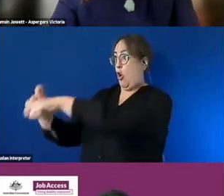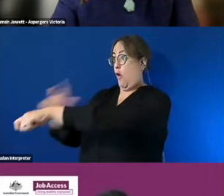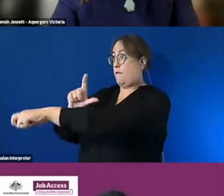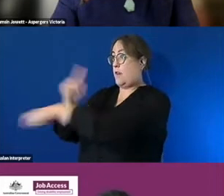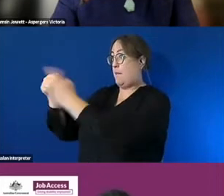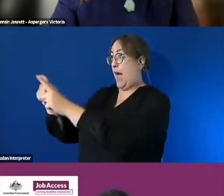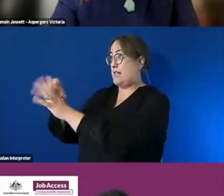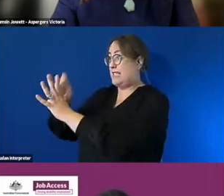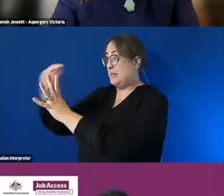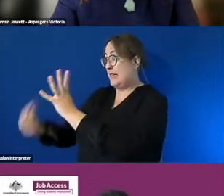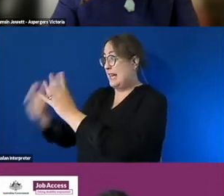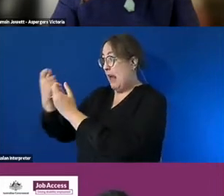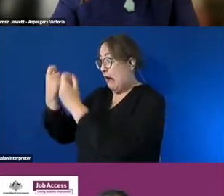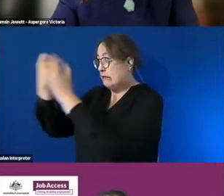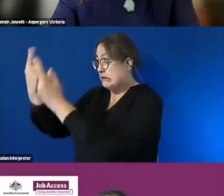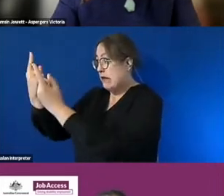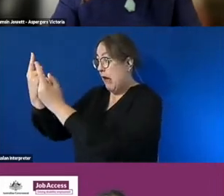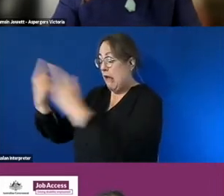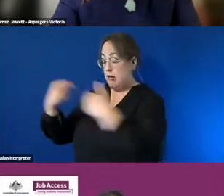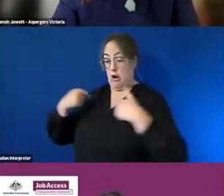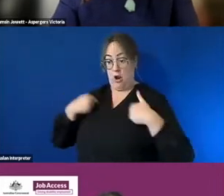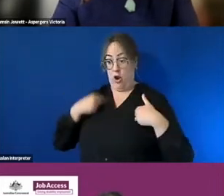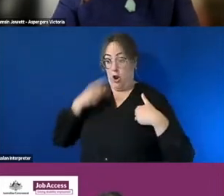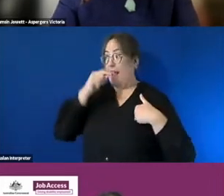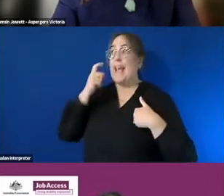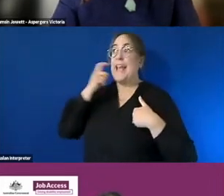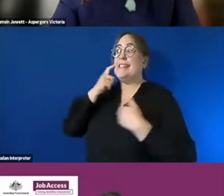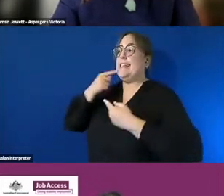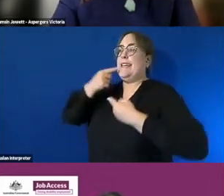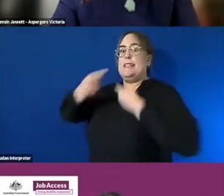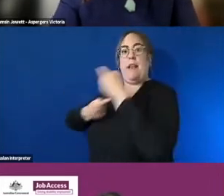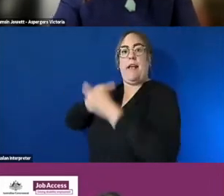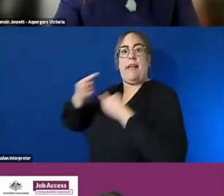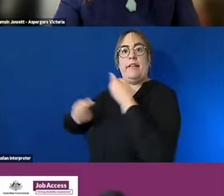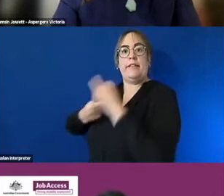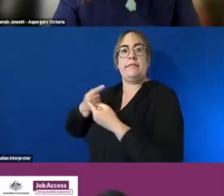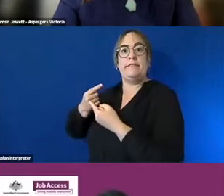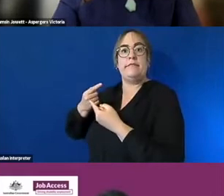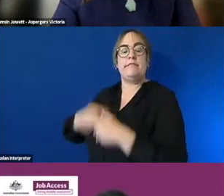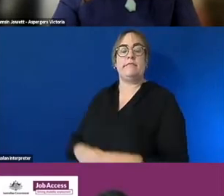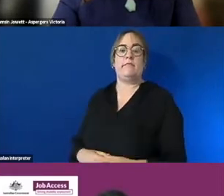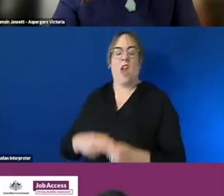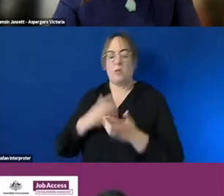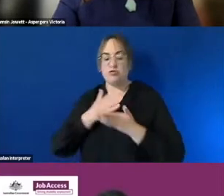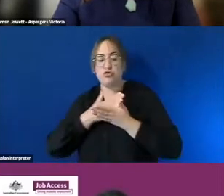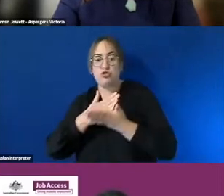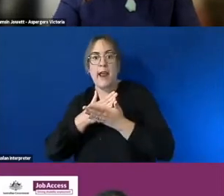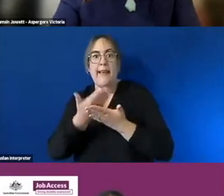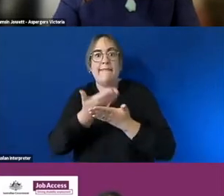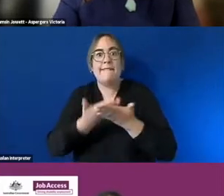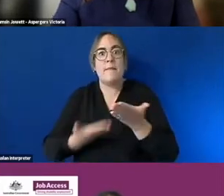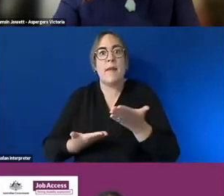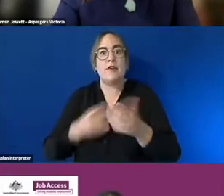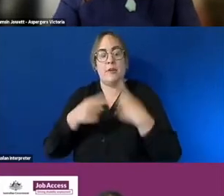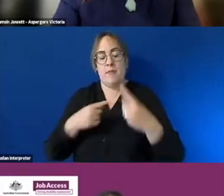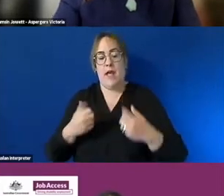and you know how comfortable um the individual is um you know sharing details of their disability